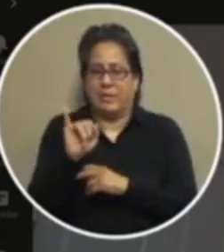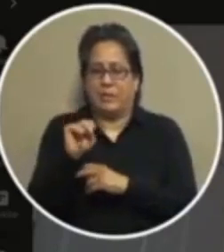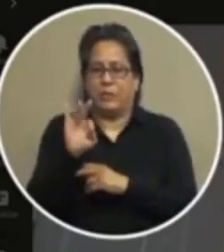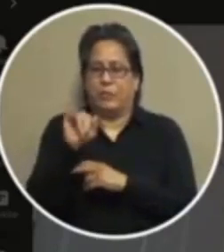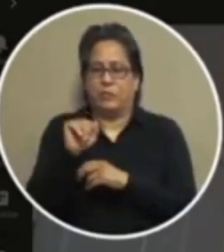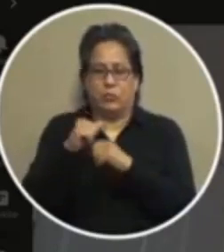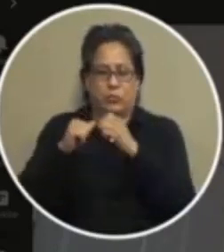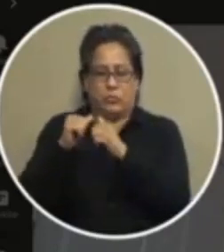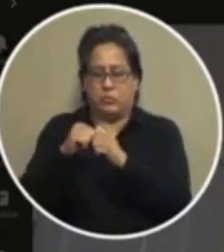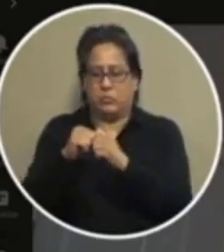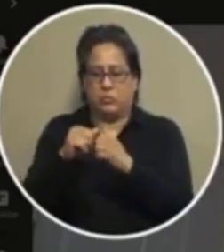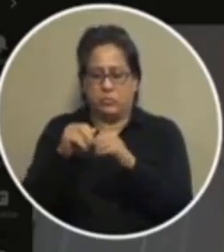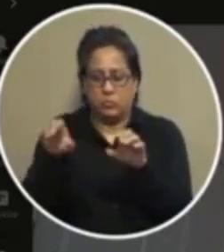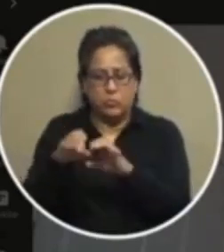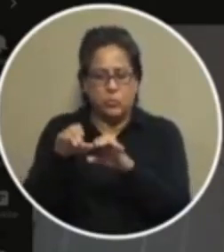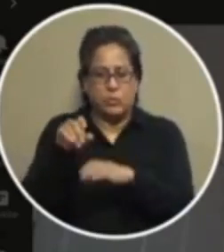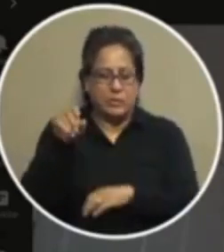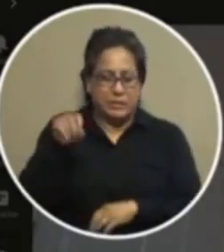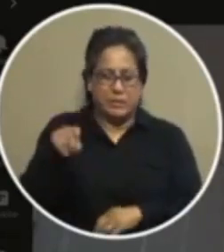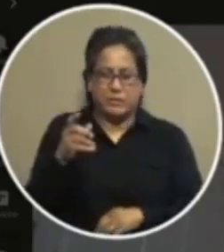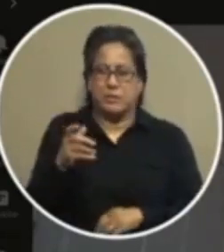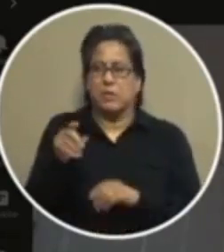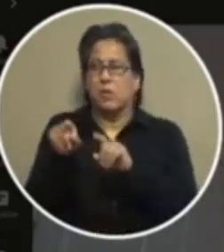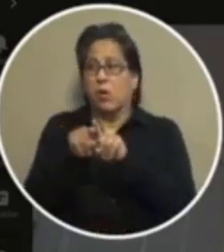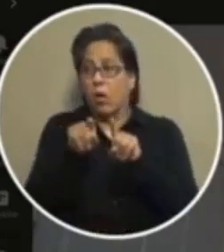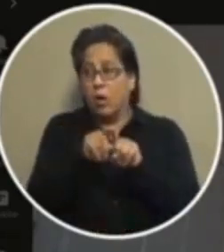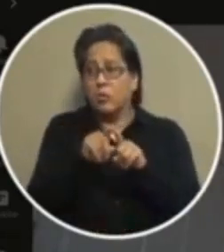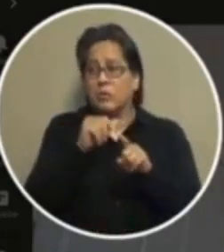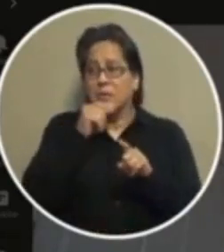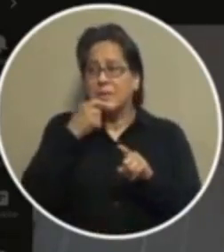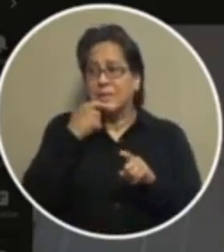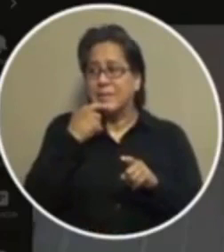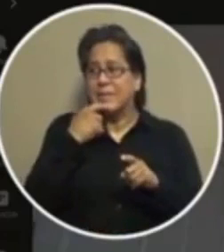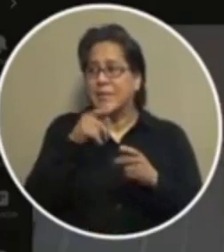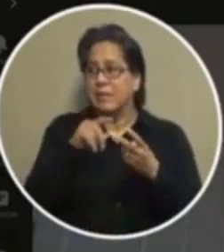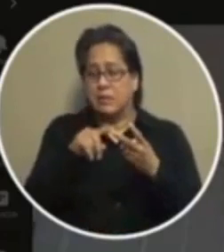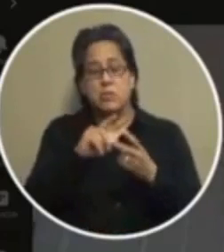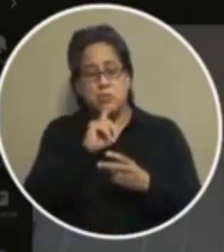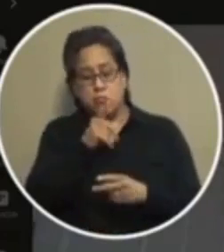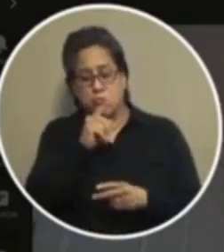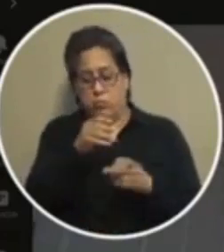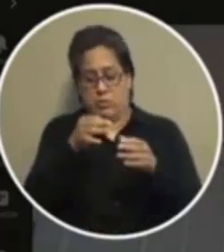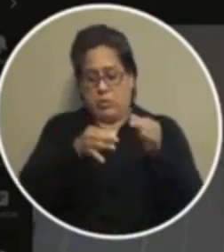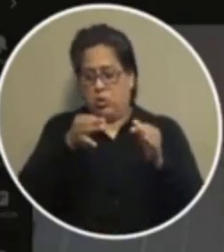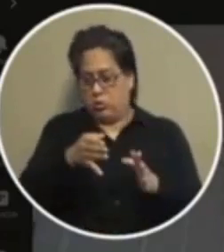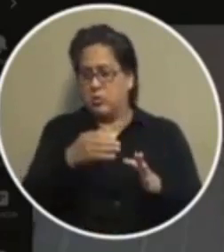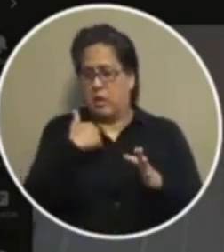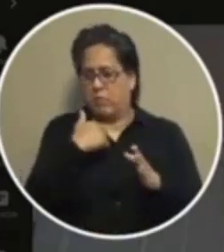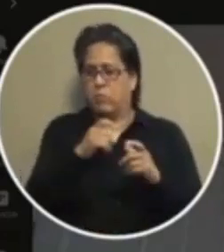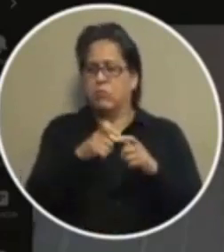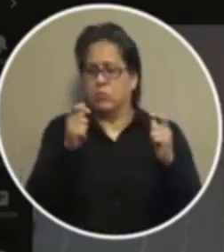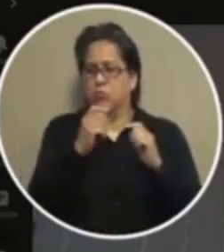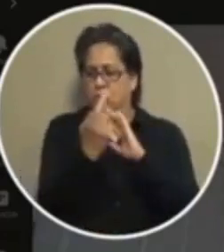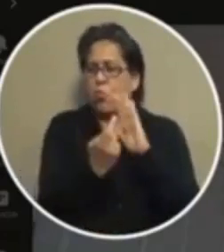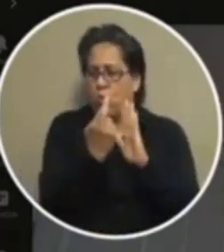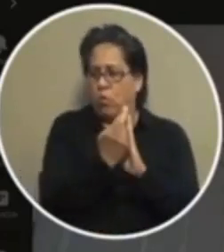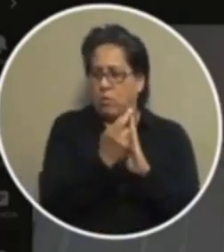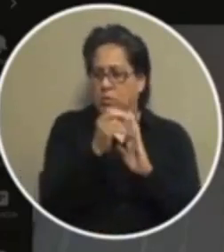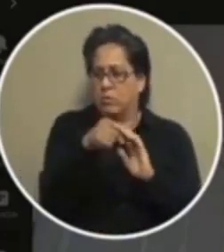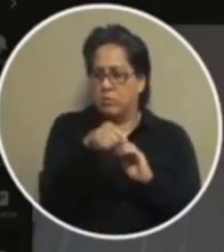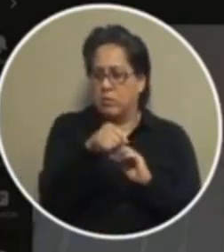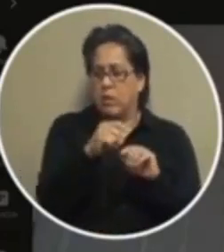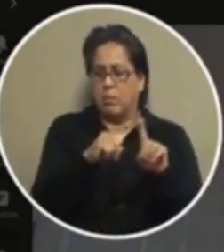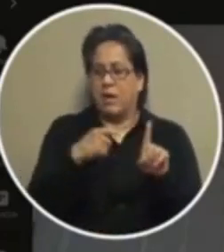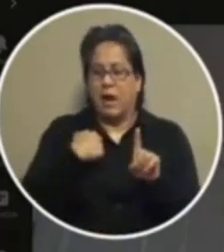case there right and what he what he also fails to tell you is it is true the judges are have a great role in this but i